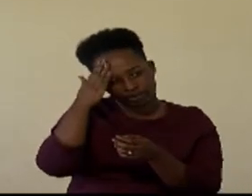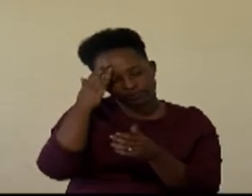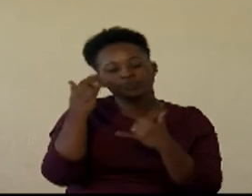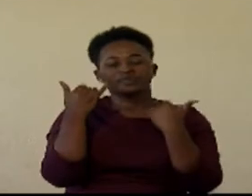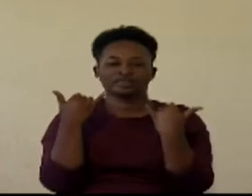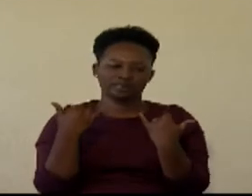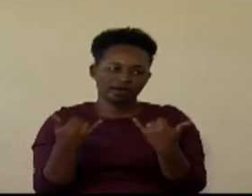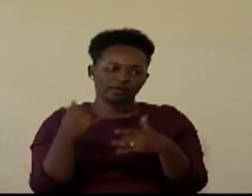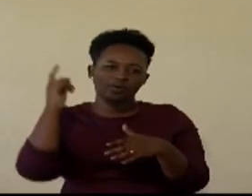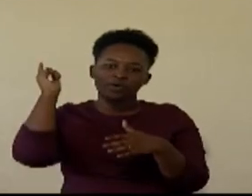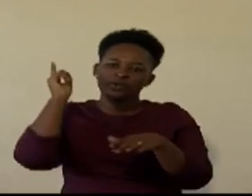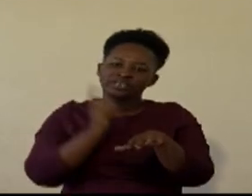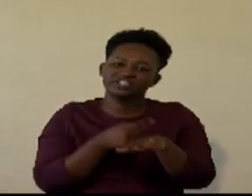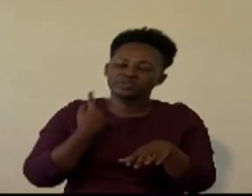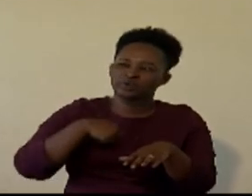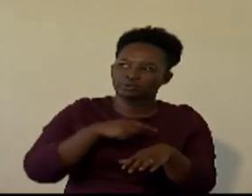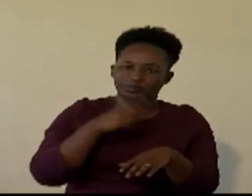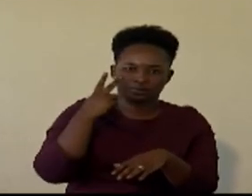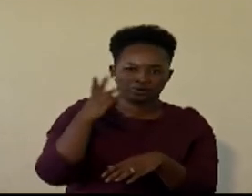Now, once we have seen this,